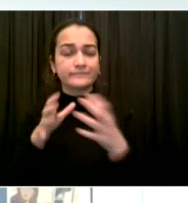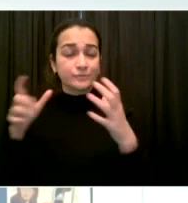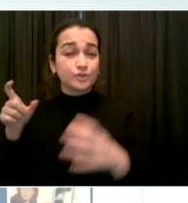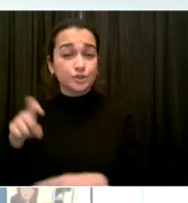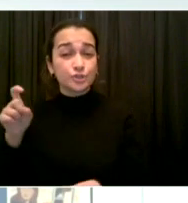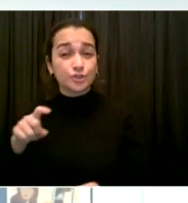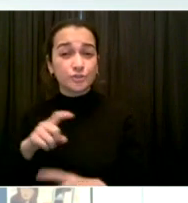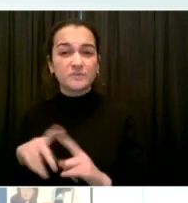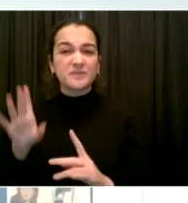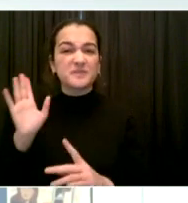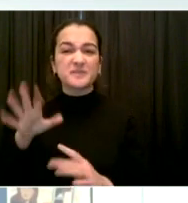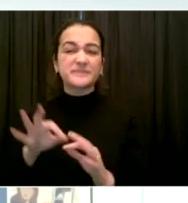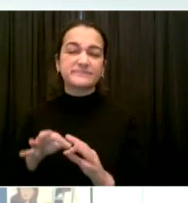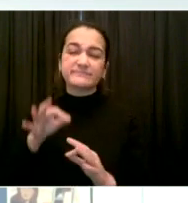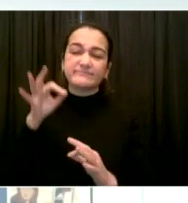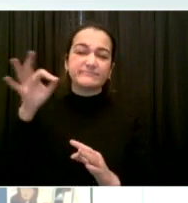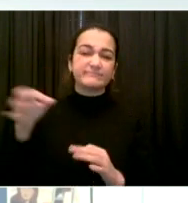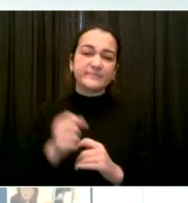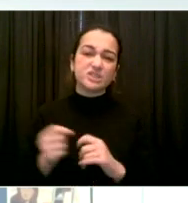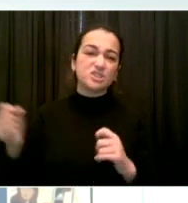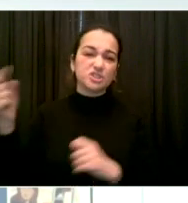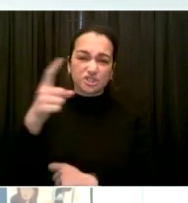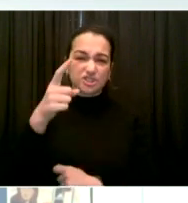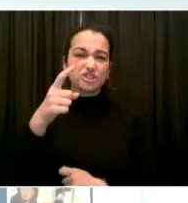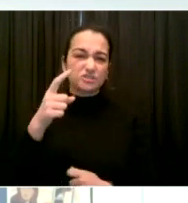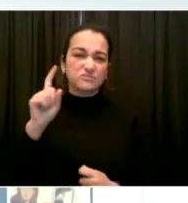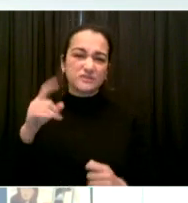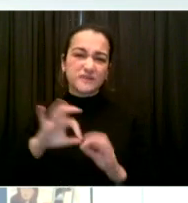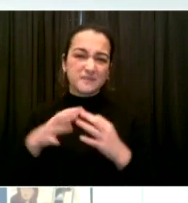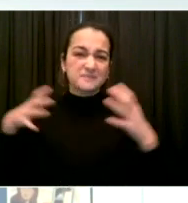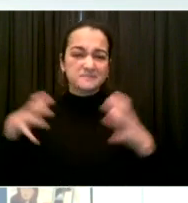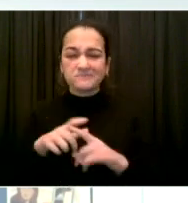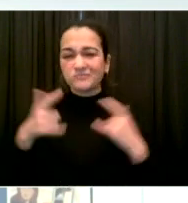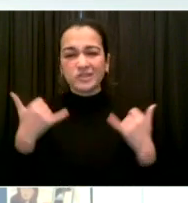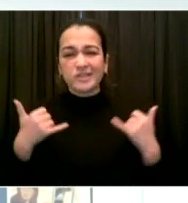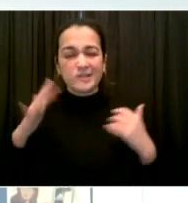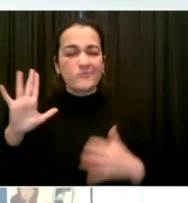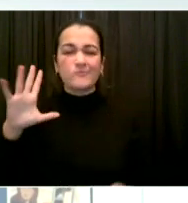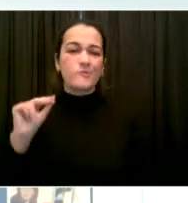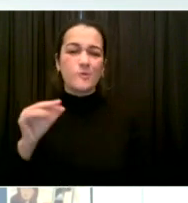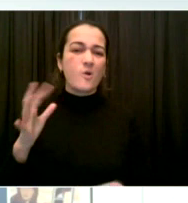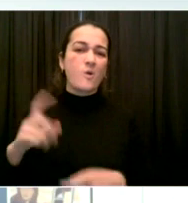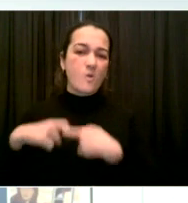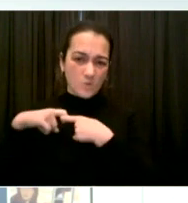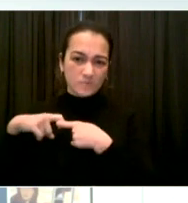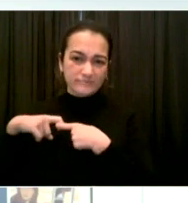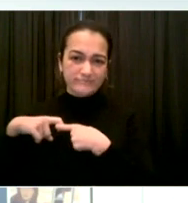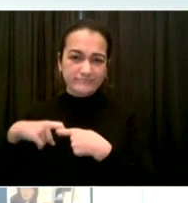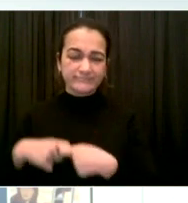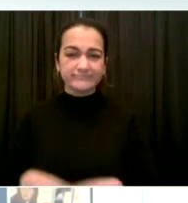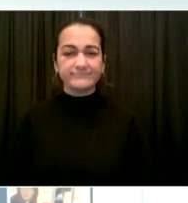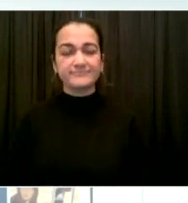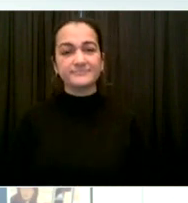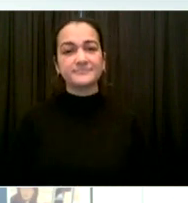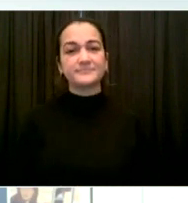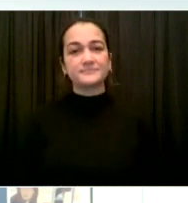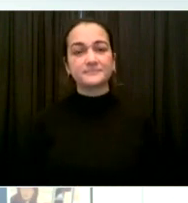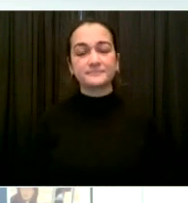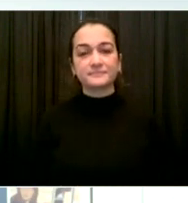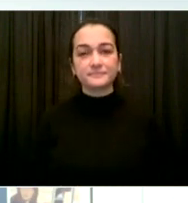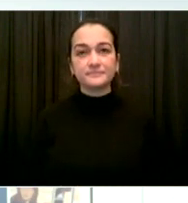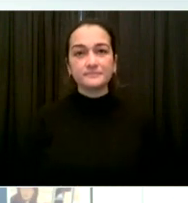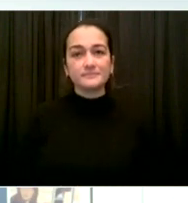common sense precautions can help us lower risk and still enjoy holiday festivities more safely.